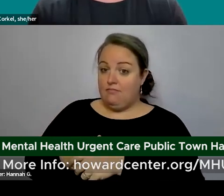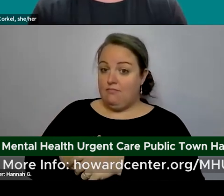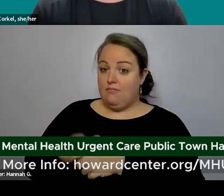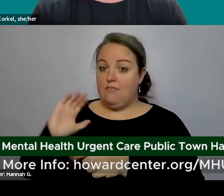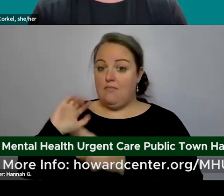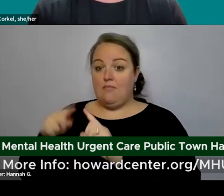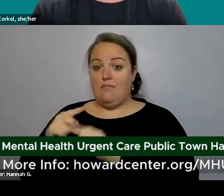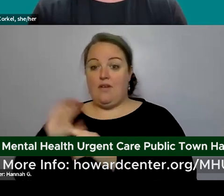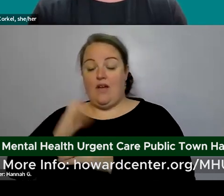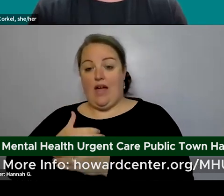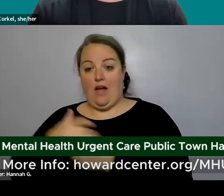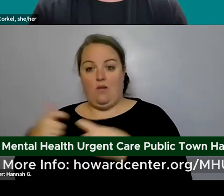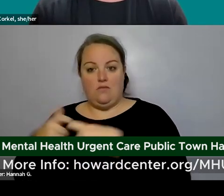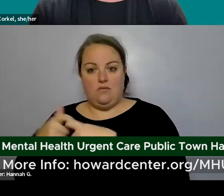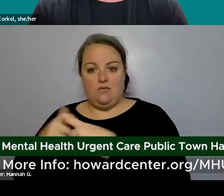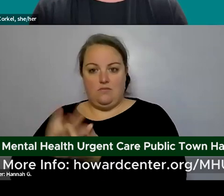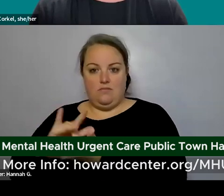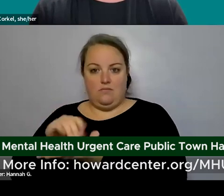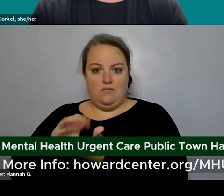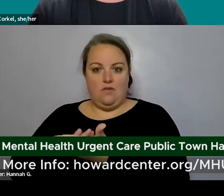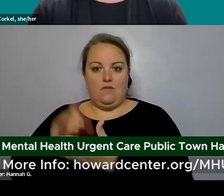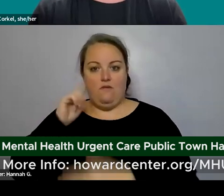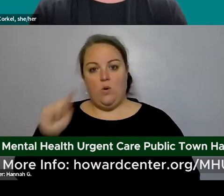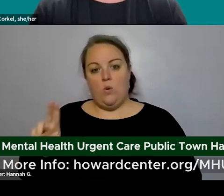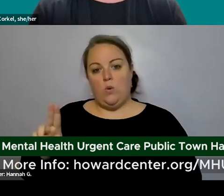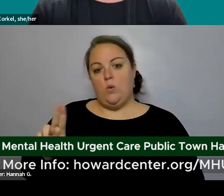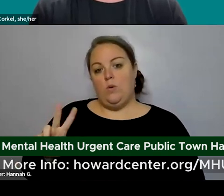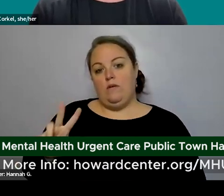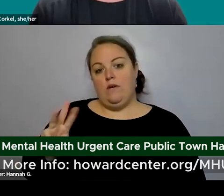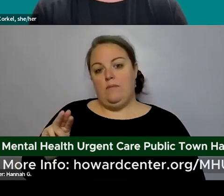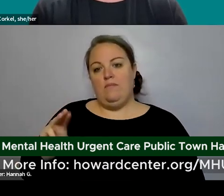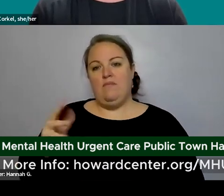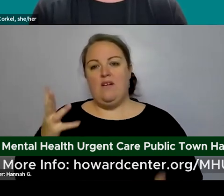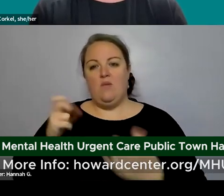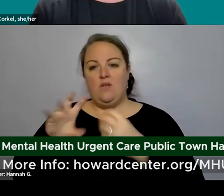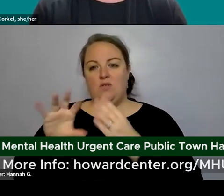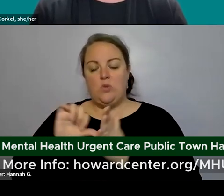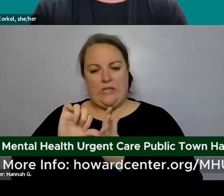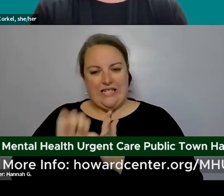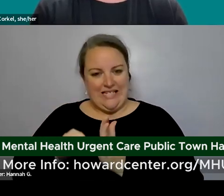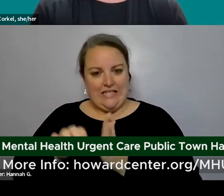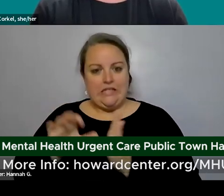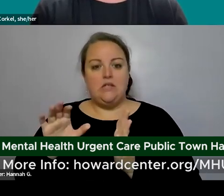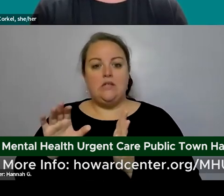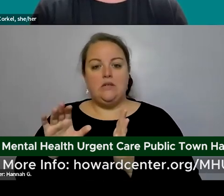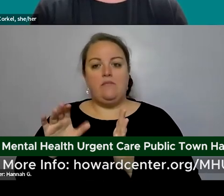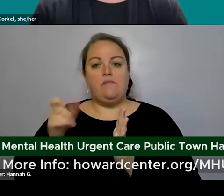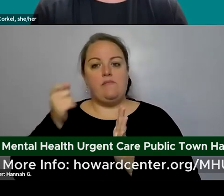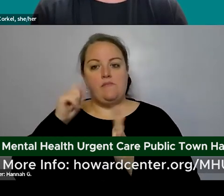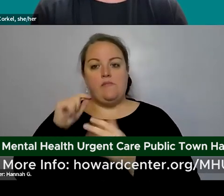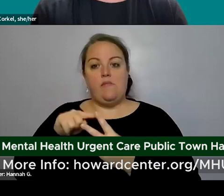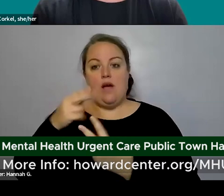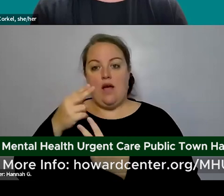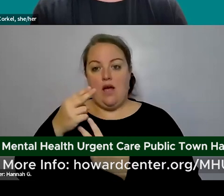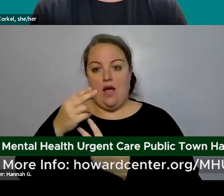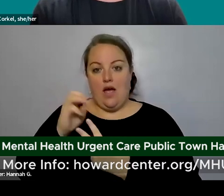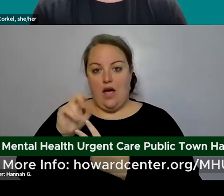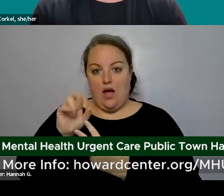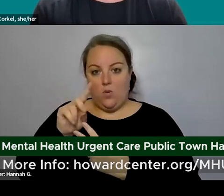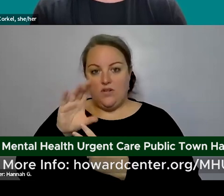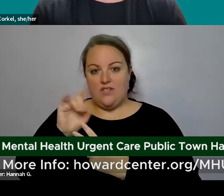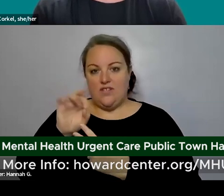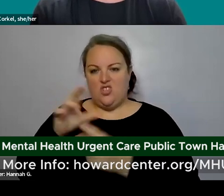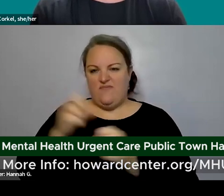electronic medical record at uvm medical center i think i just want to emphasize that we have howard center community health